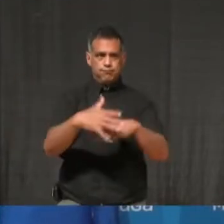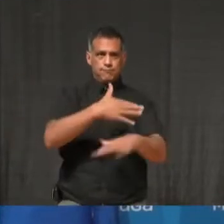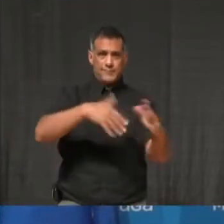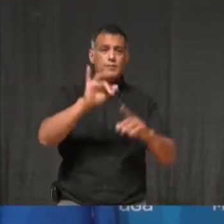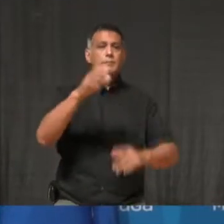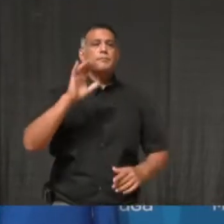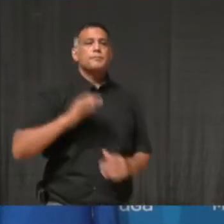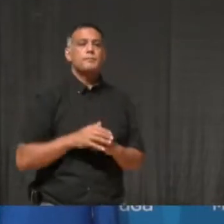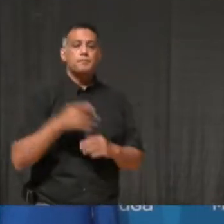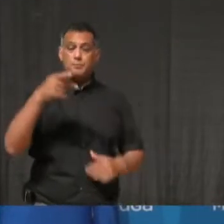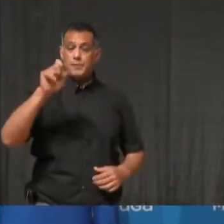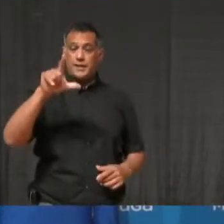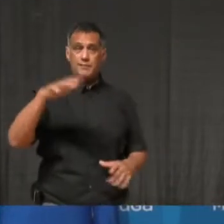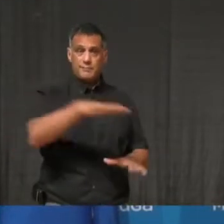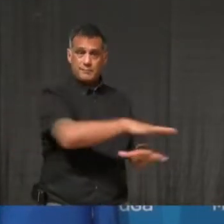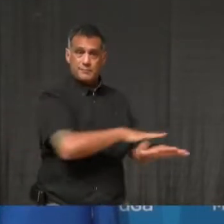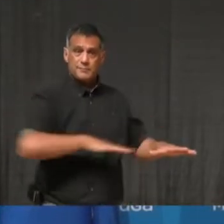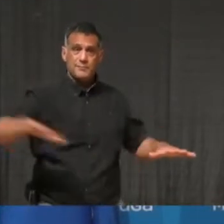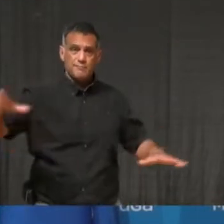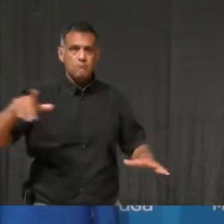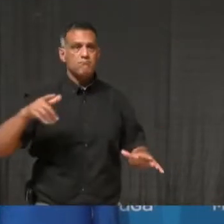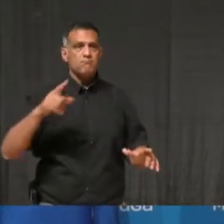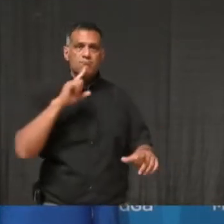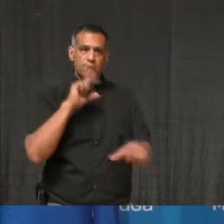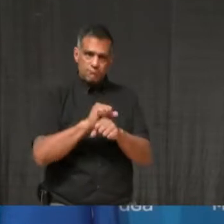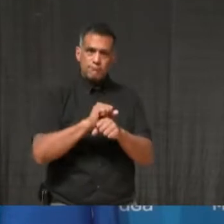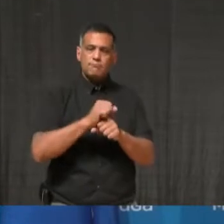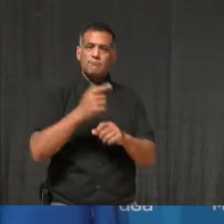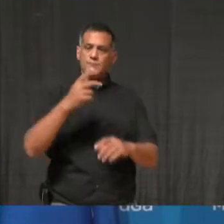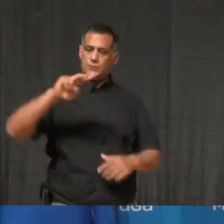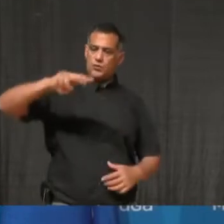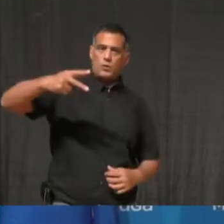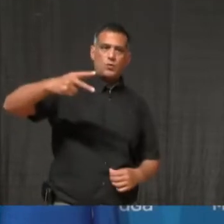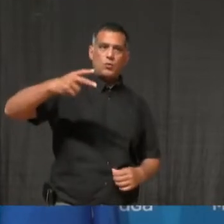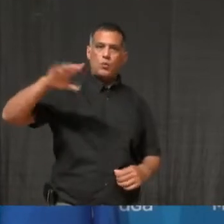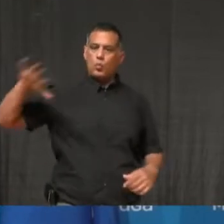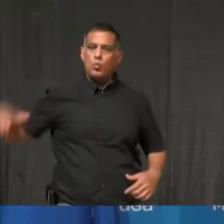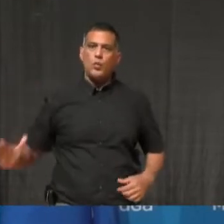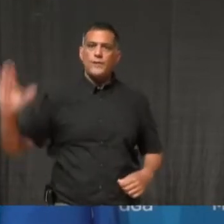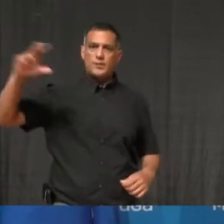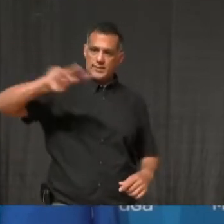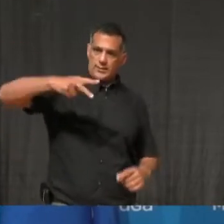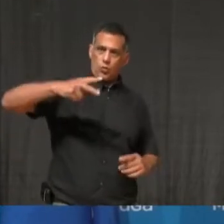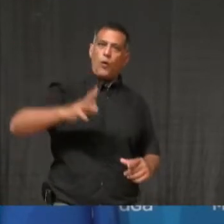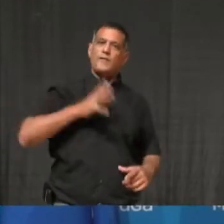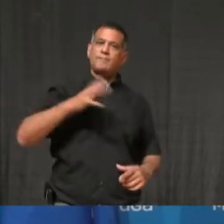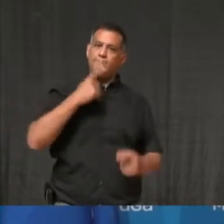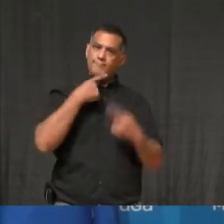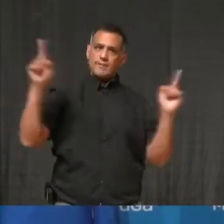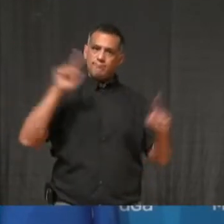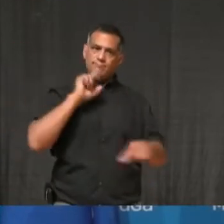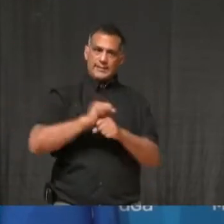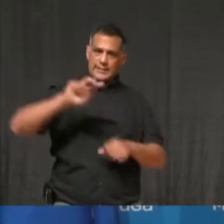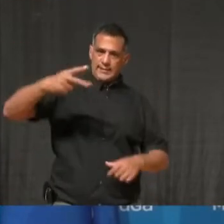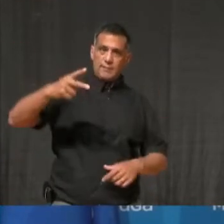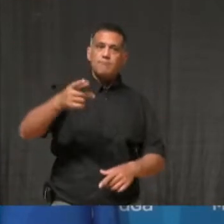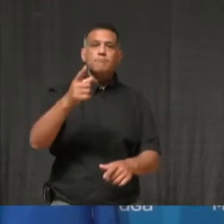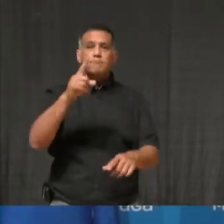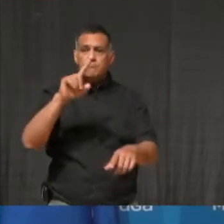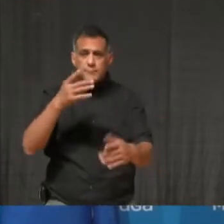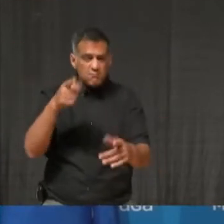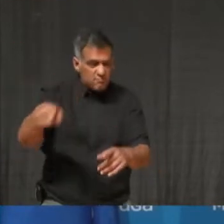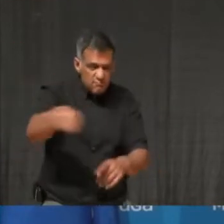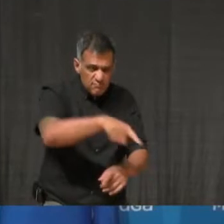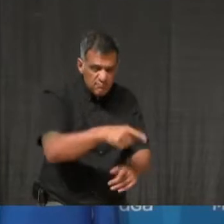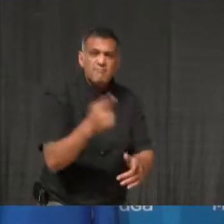officially in the second wave. We know from the evidence that most of the transmission is happening when